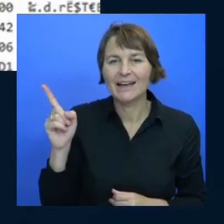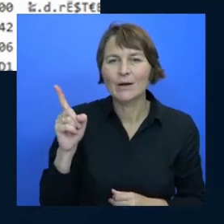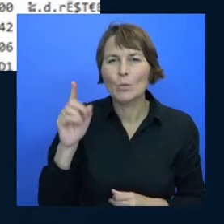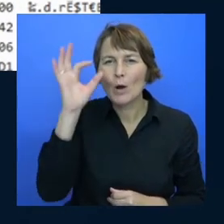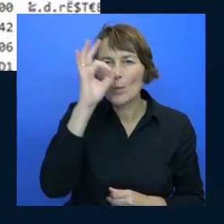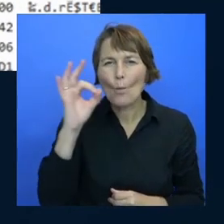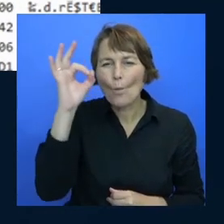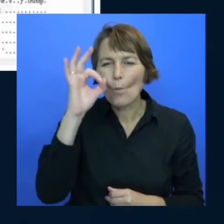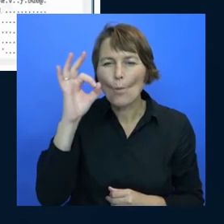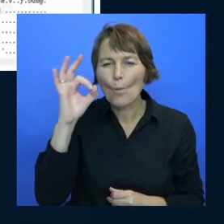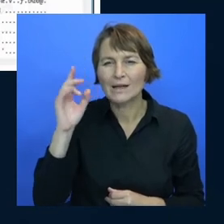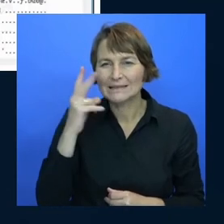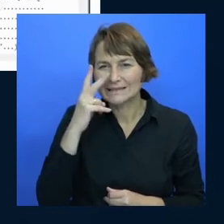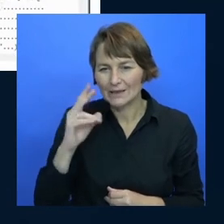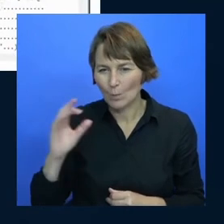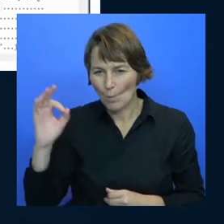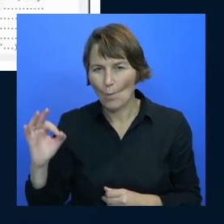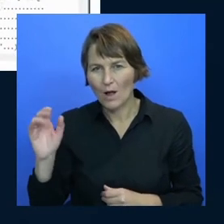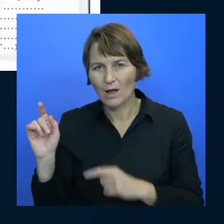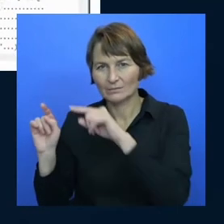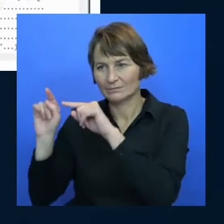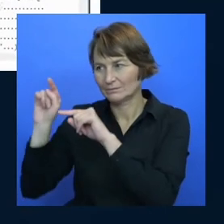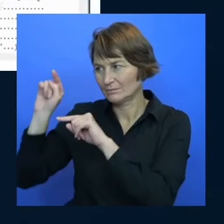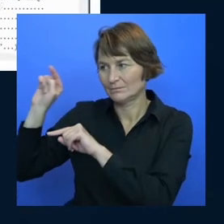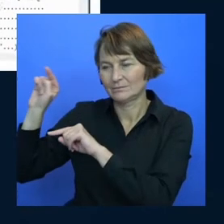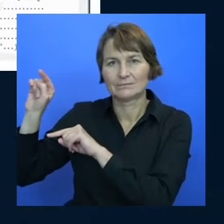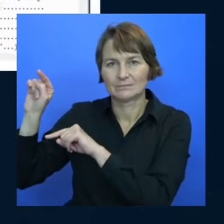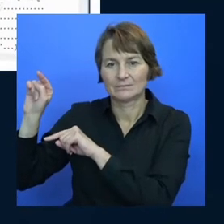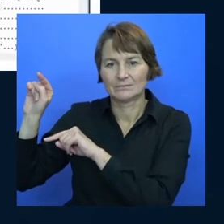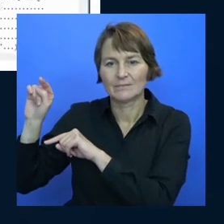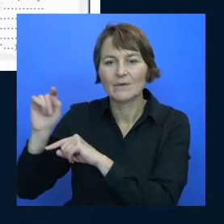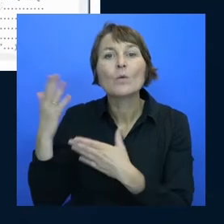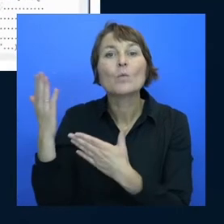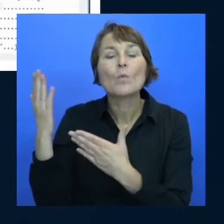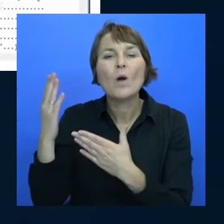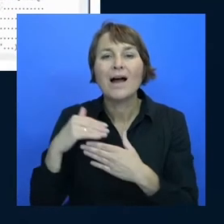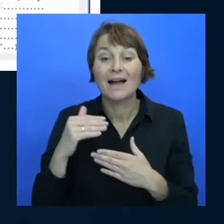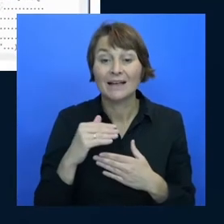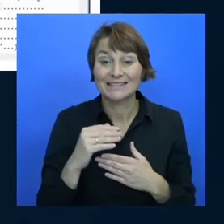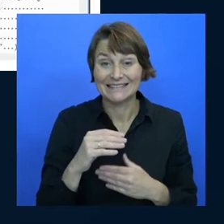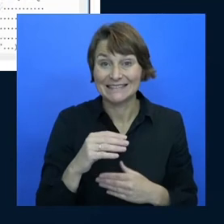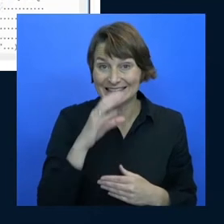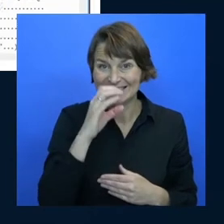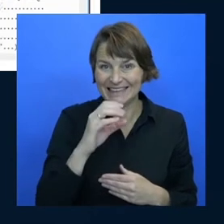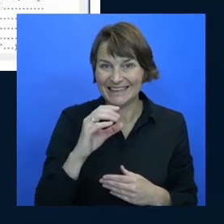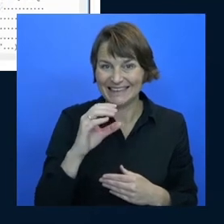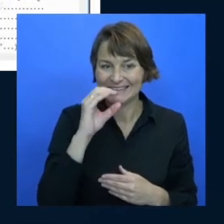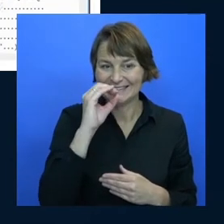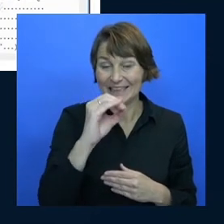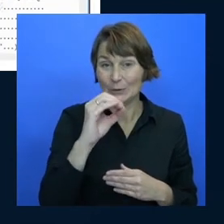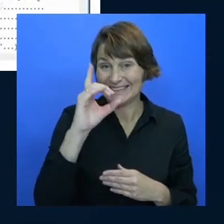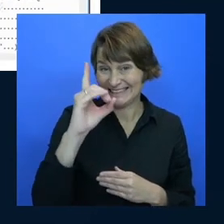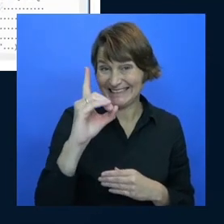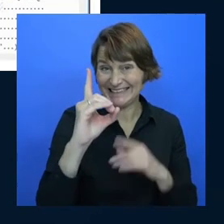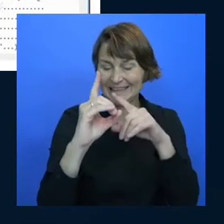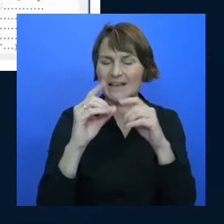because all of the zero d's all of the zero d values